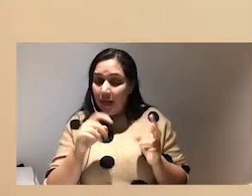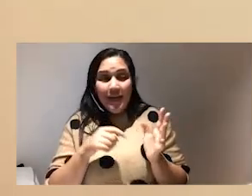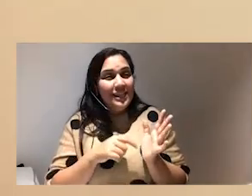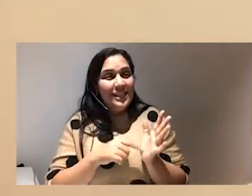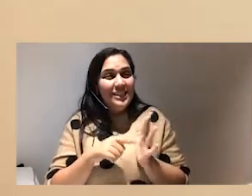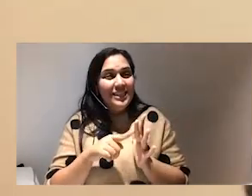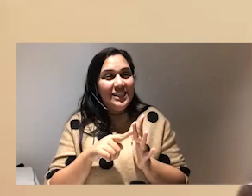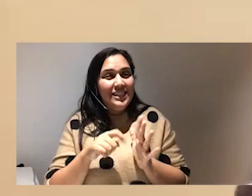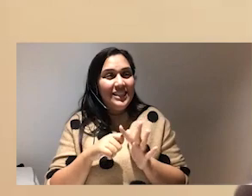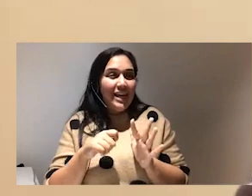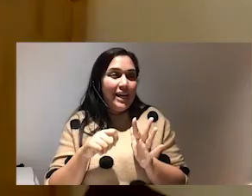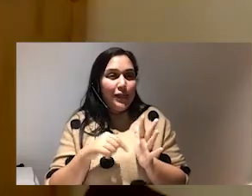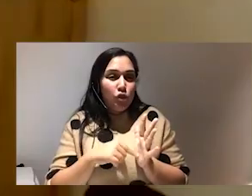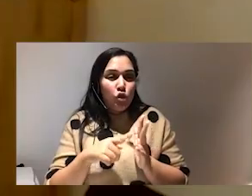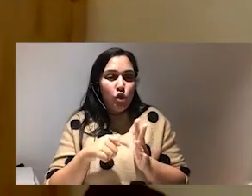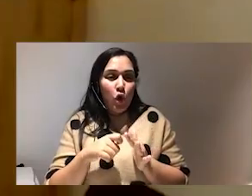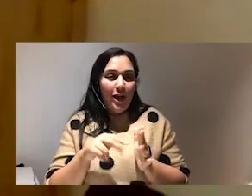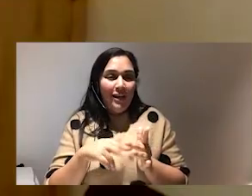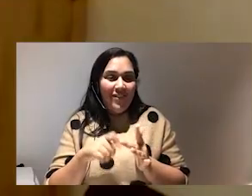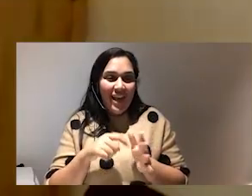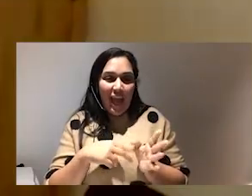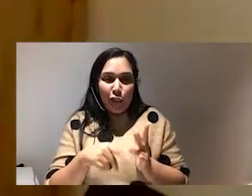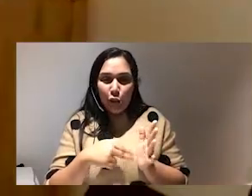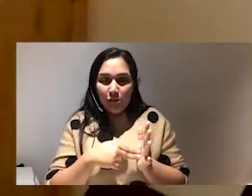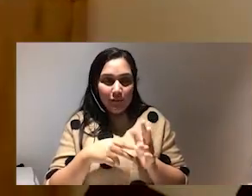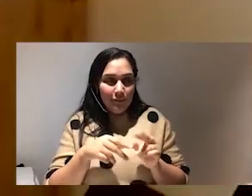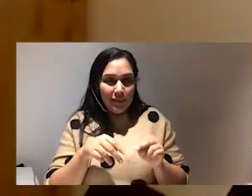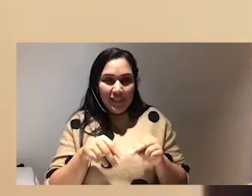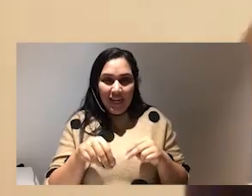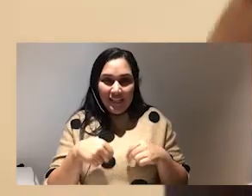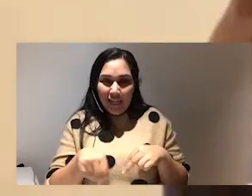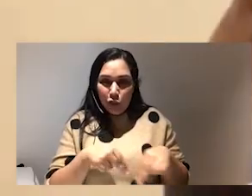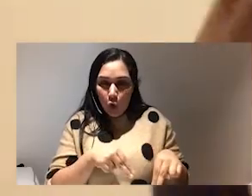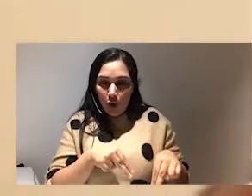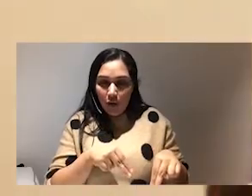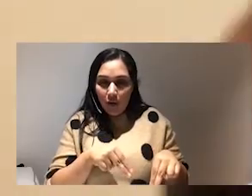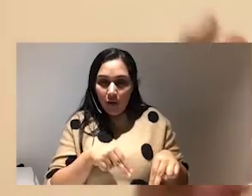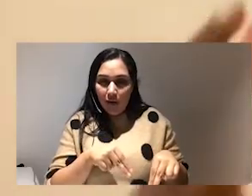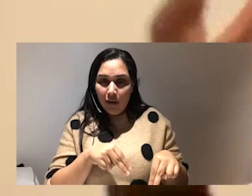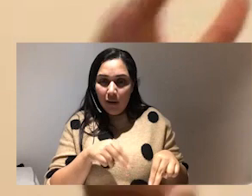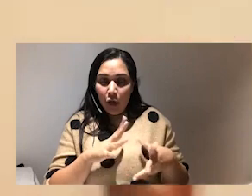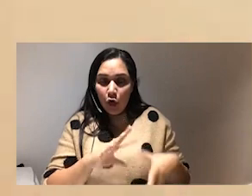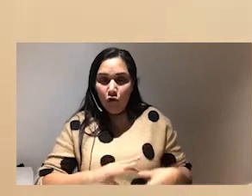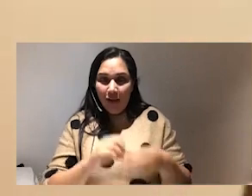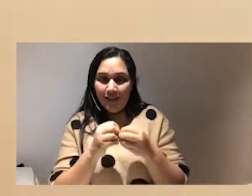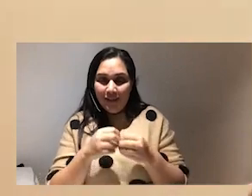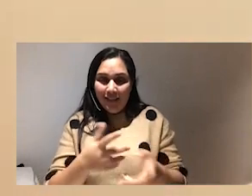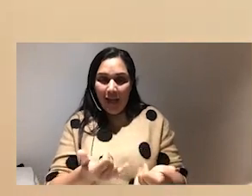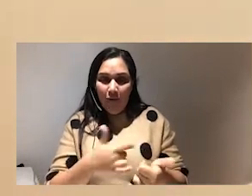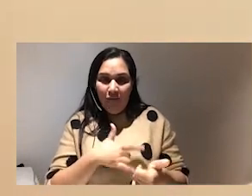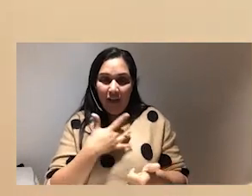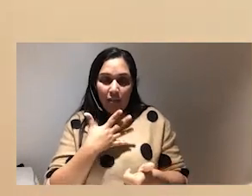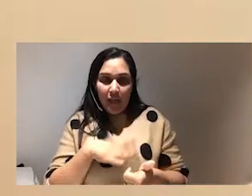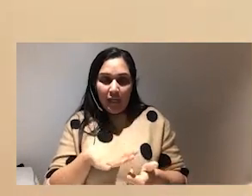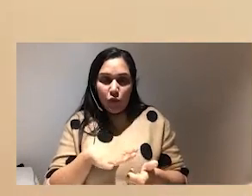topfication of um i saw this yeah right where tick tock creators now feel like they need to